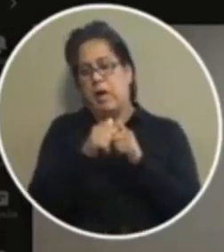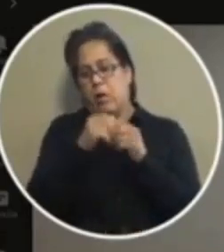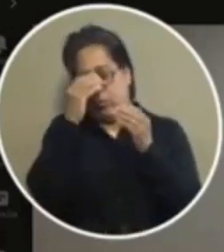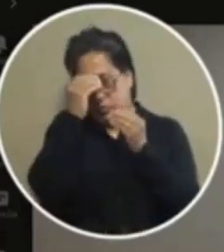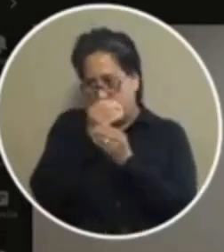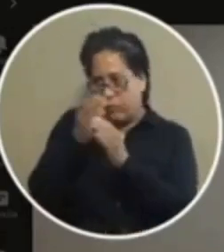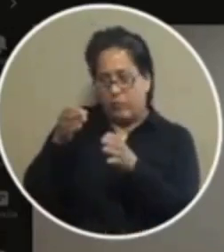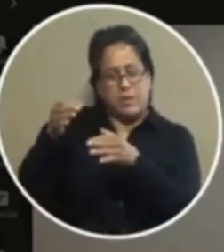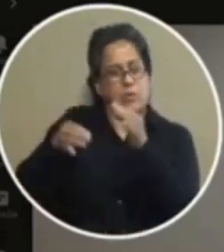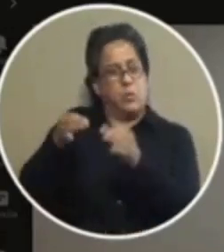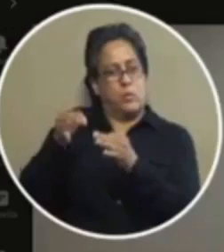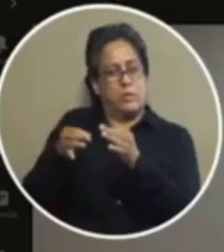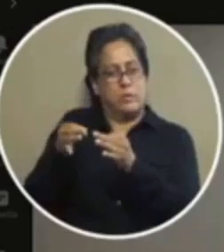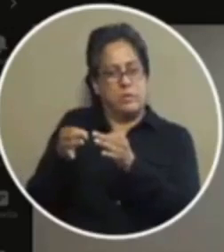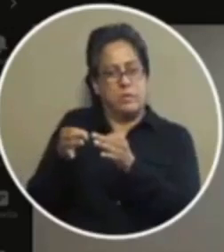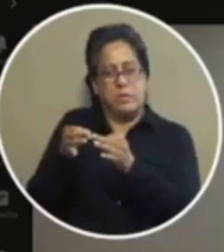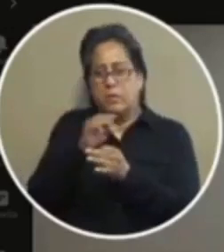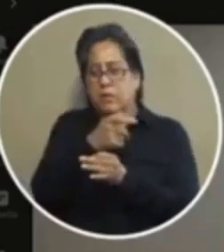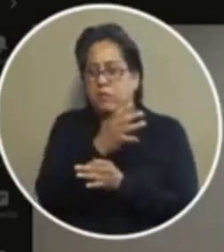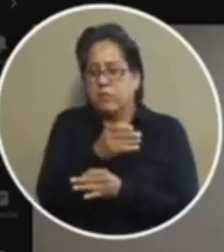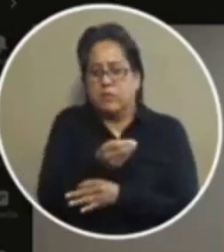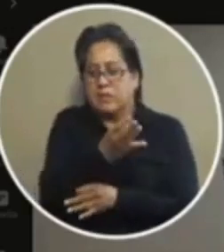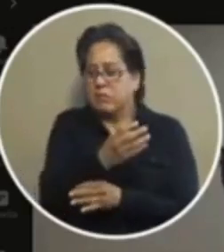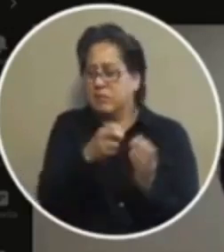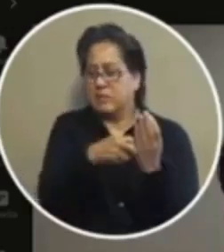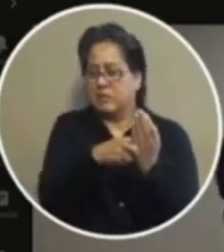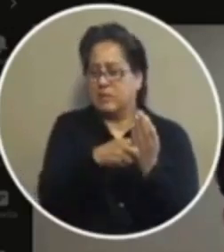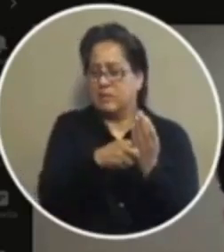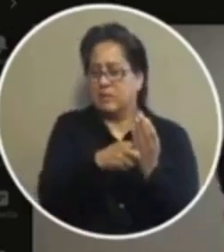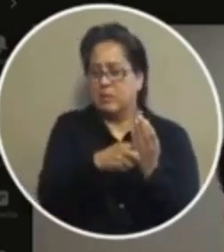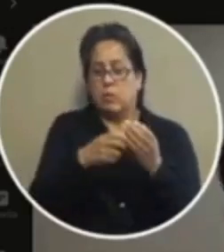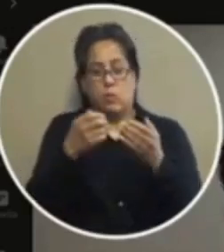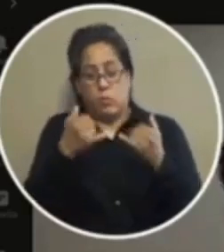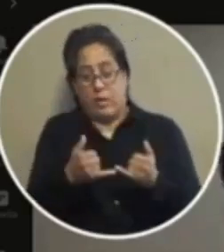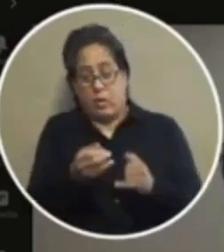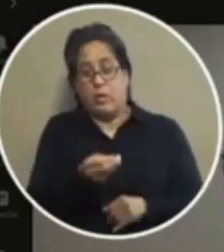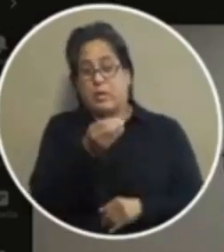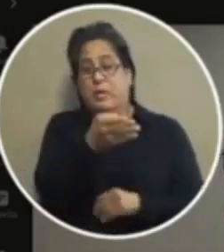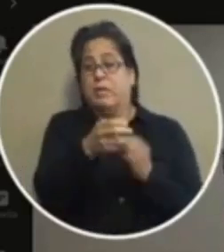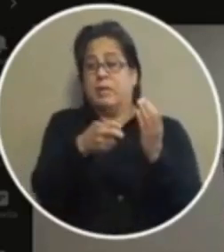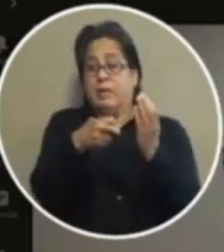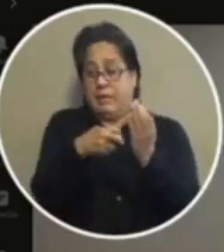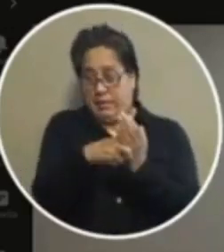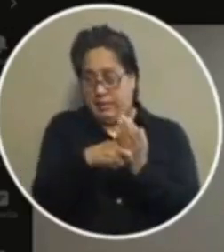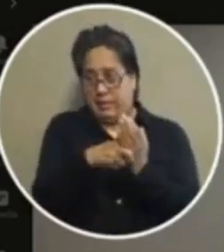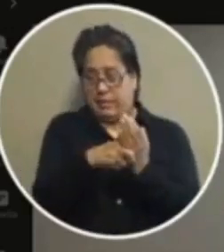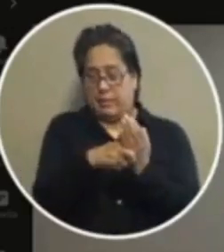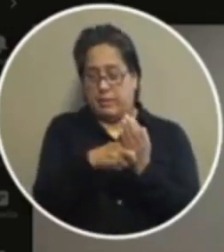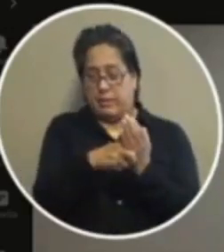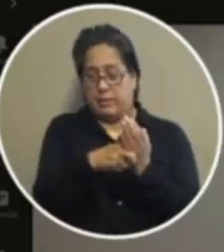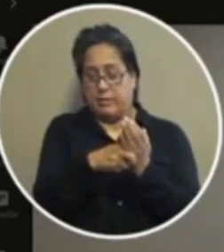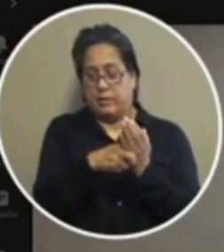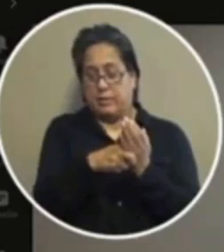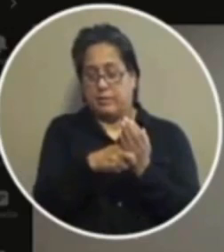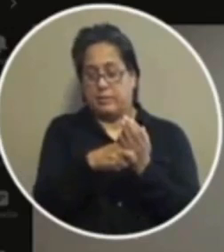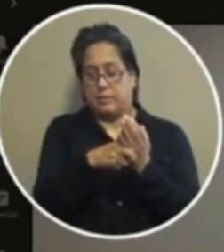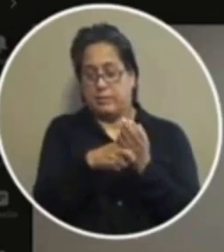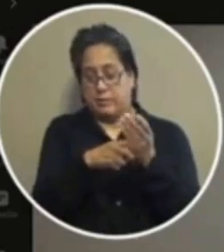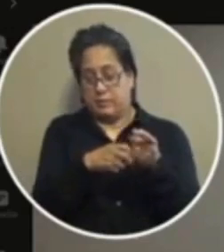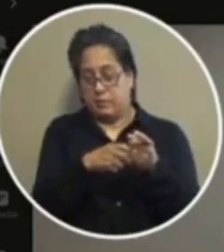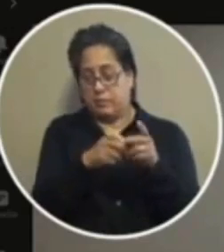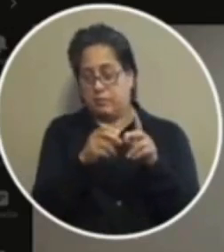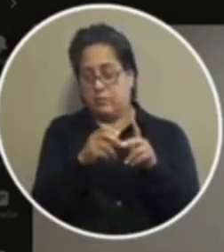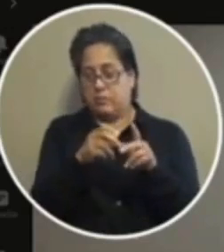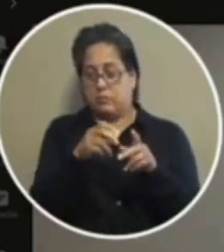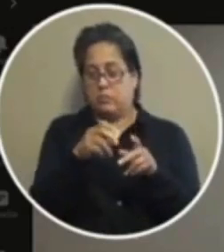the courts that you have issued that ticket right now you issue that ticket to the to the city to the to the